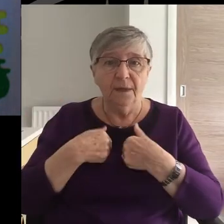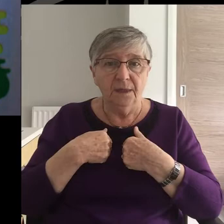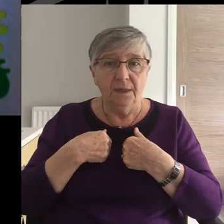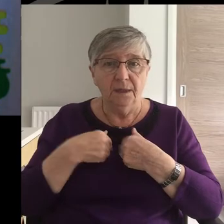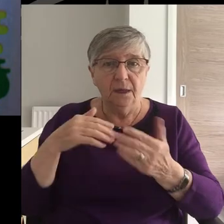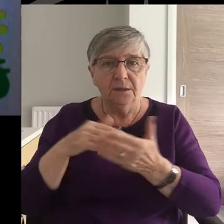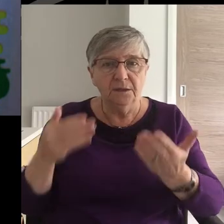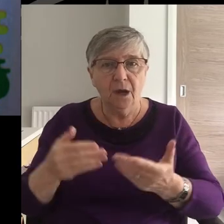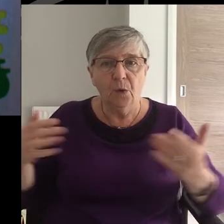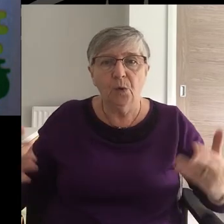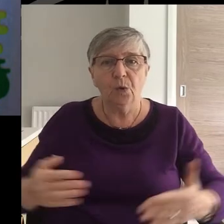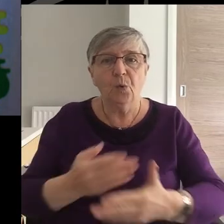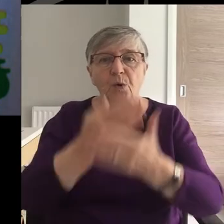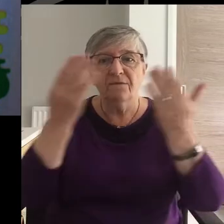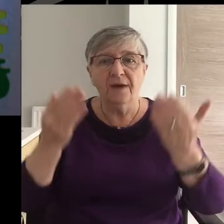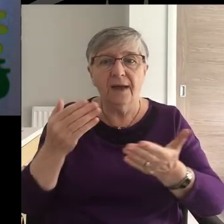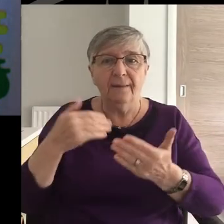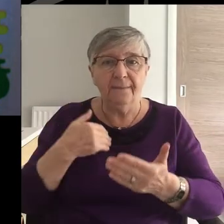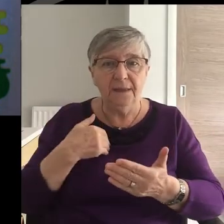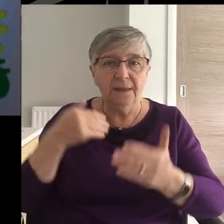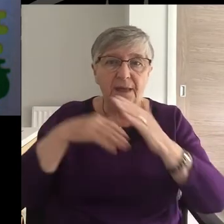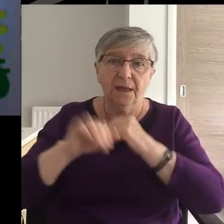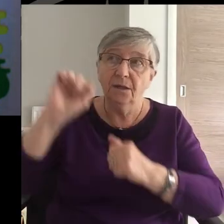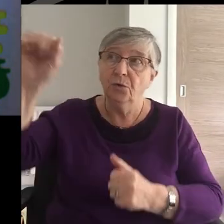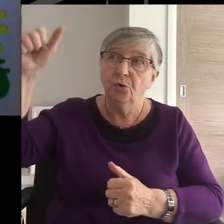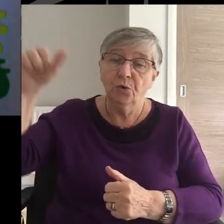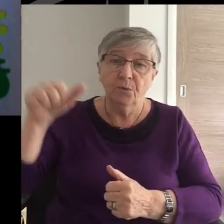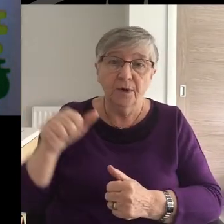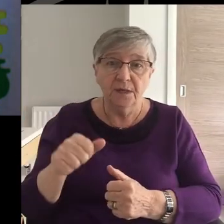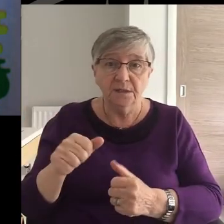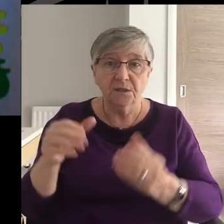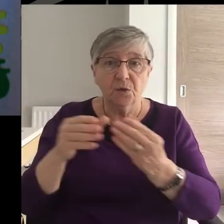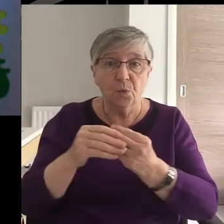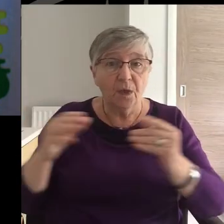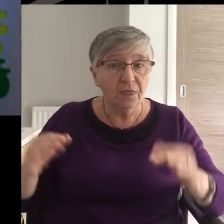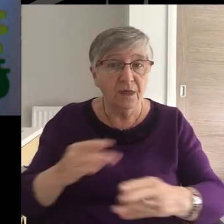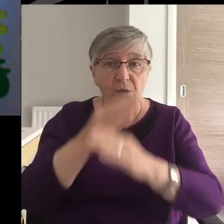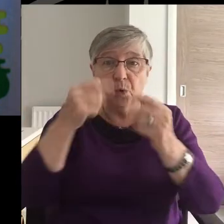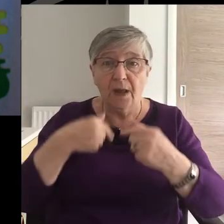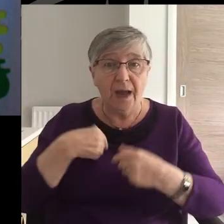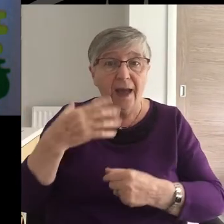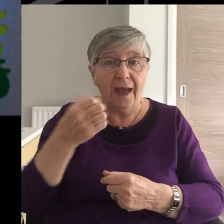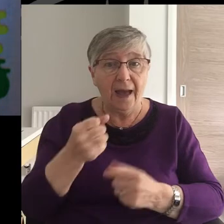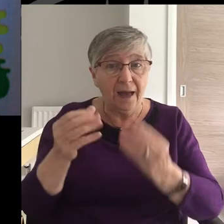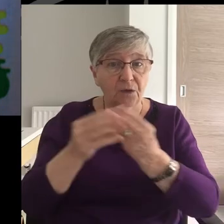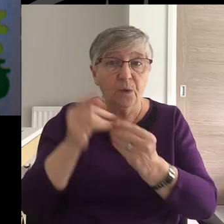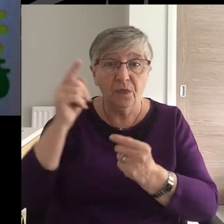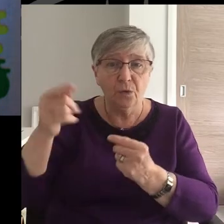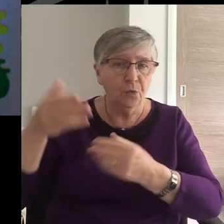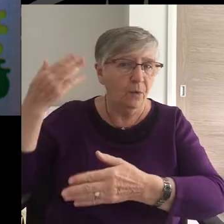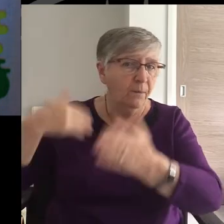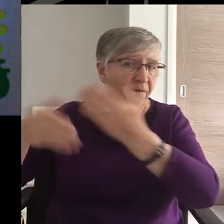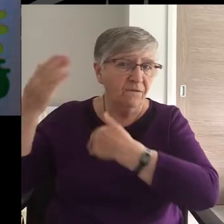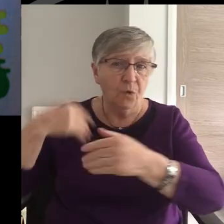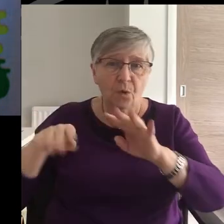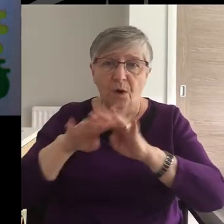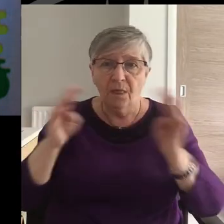glorify me in your presence with the glory I had with you before the world began.